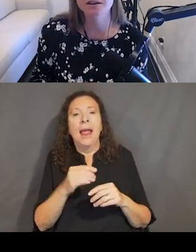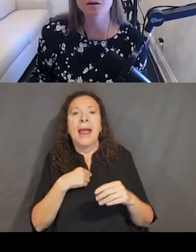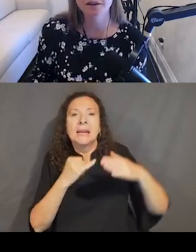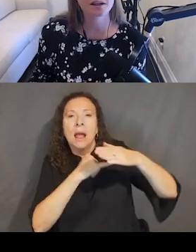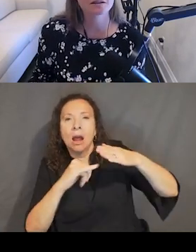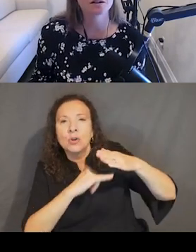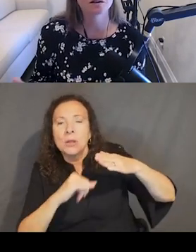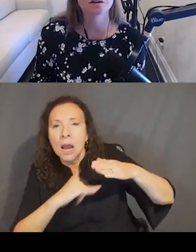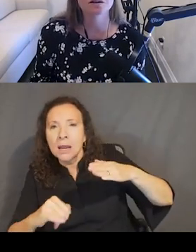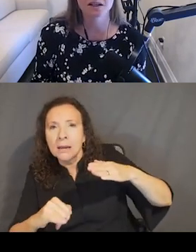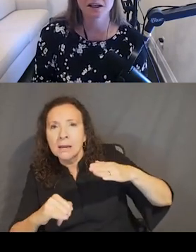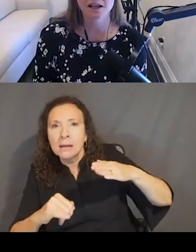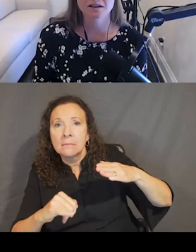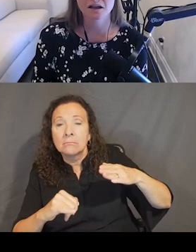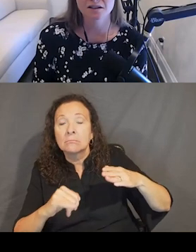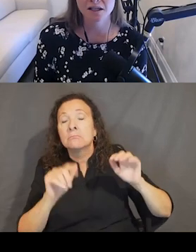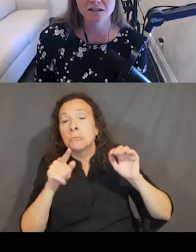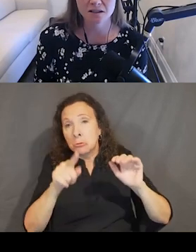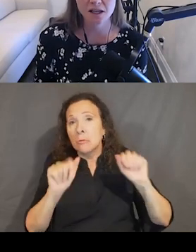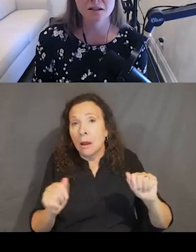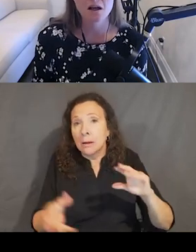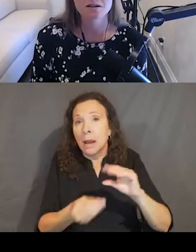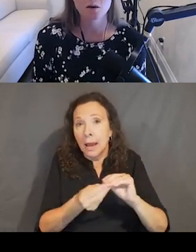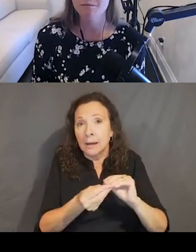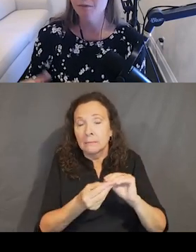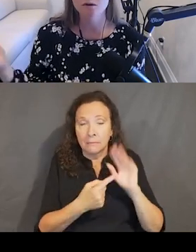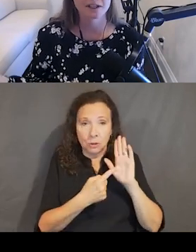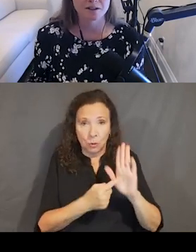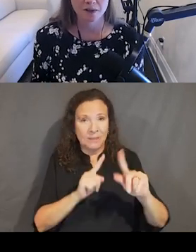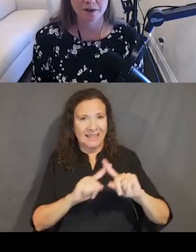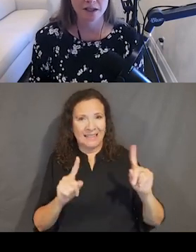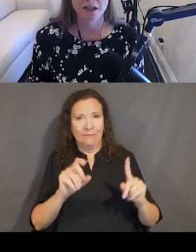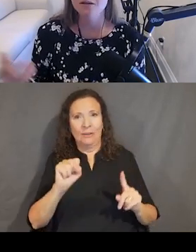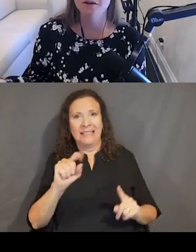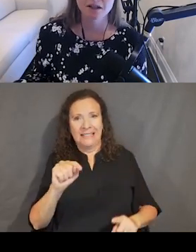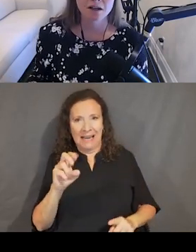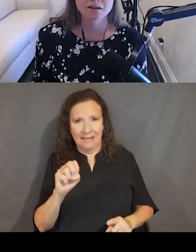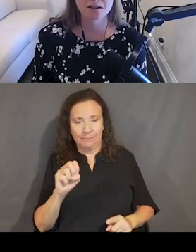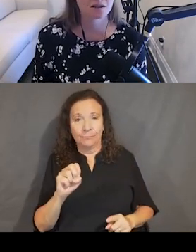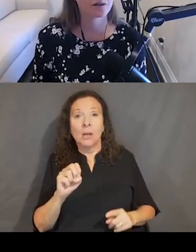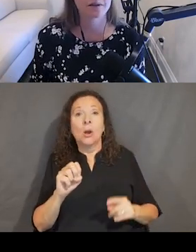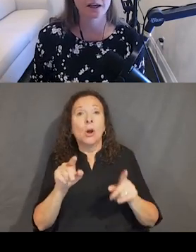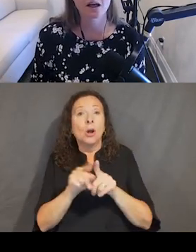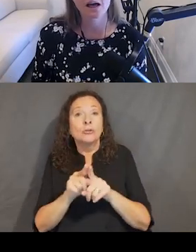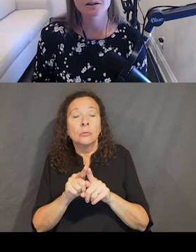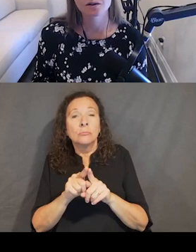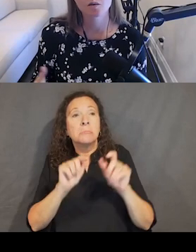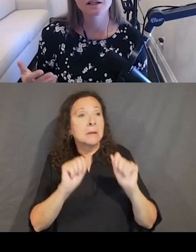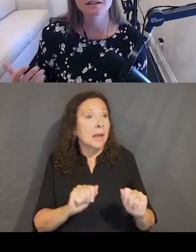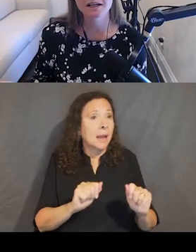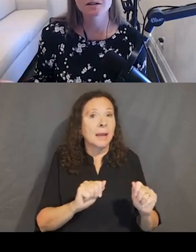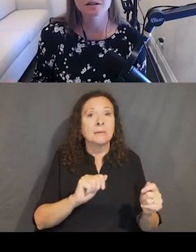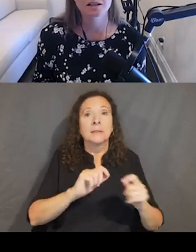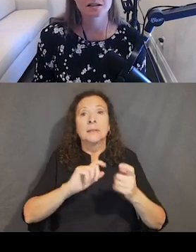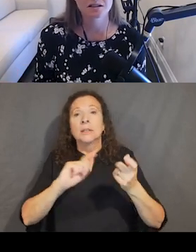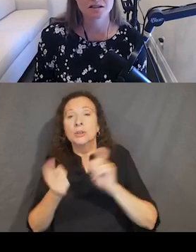These are not the only things that you can use to indicate a change in state. So bolding is one thing. Inverting colors is another thing. And so you